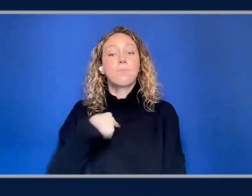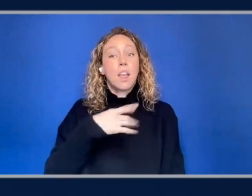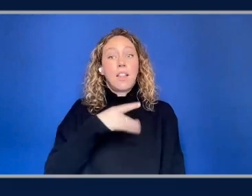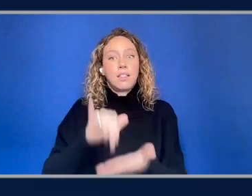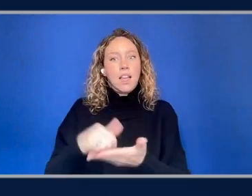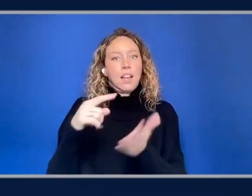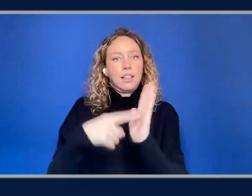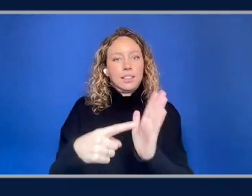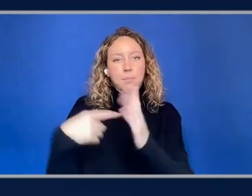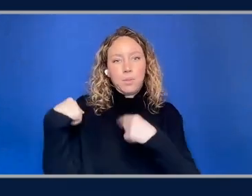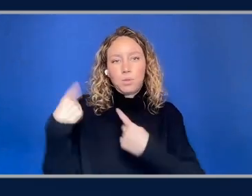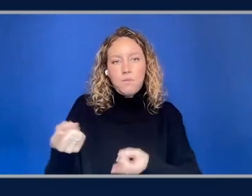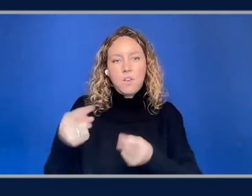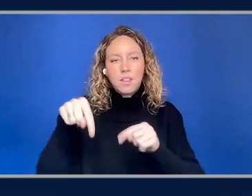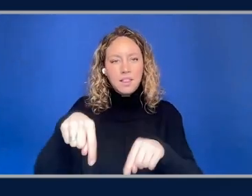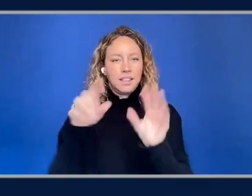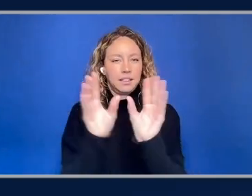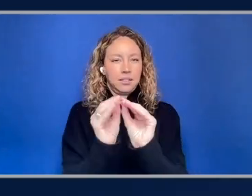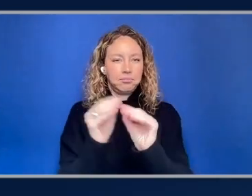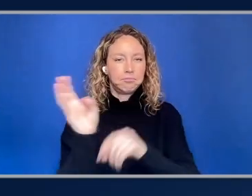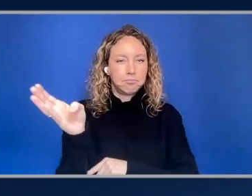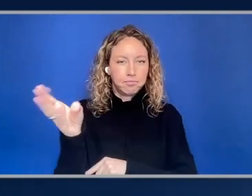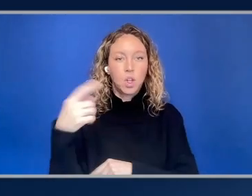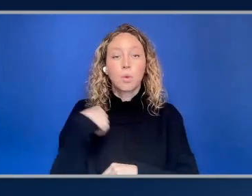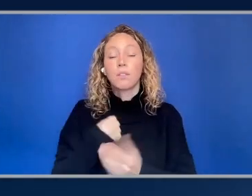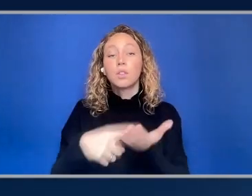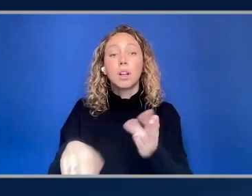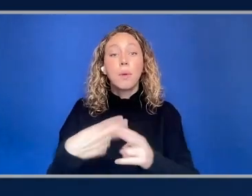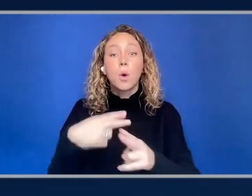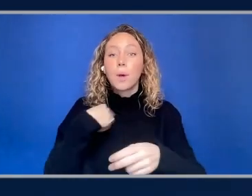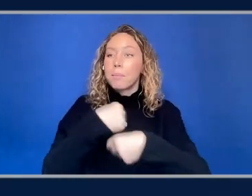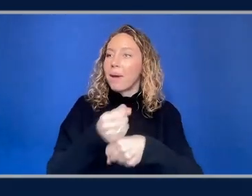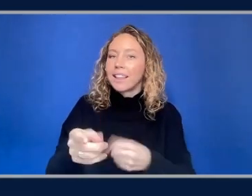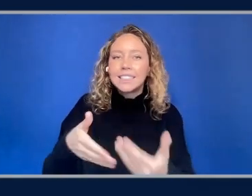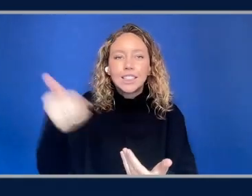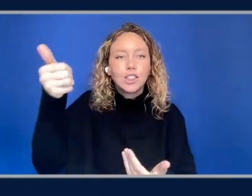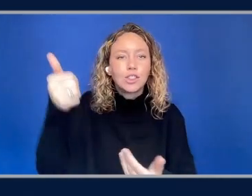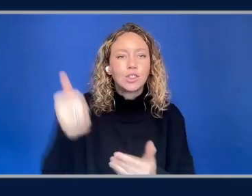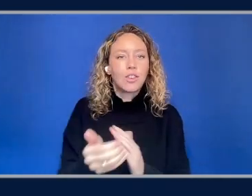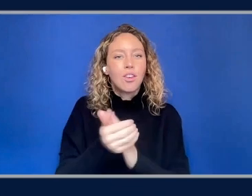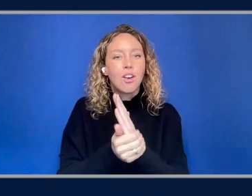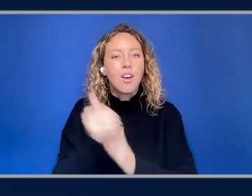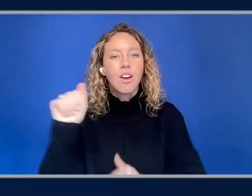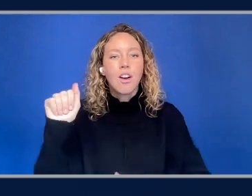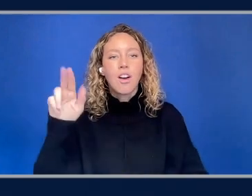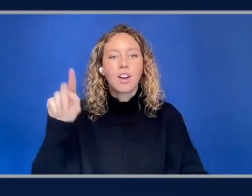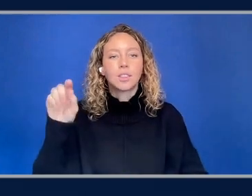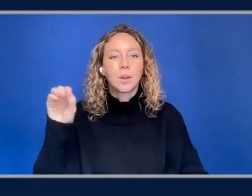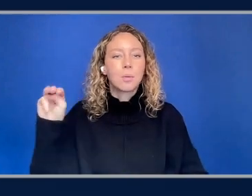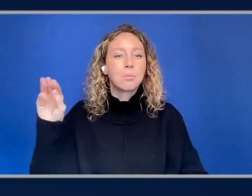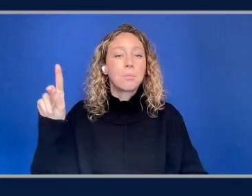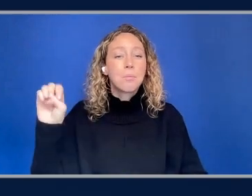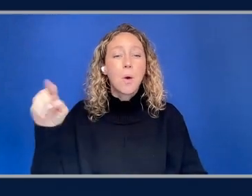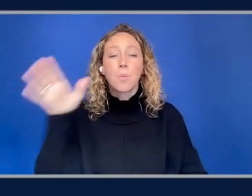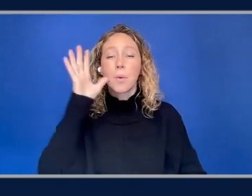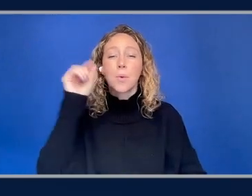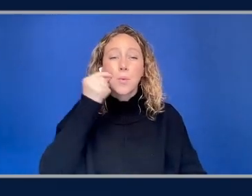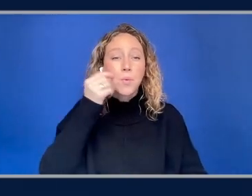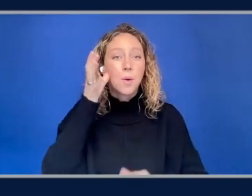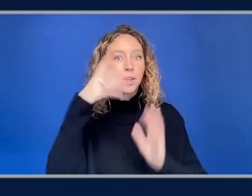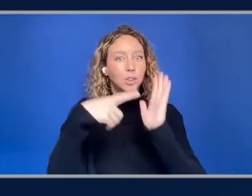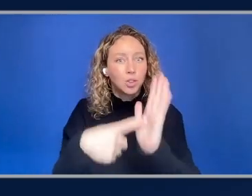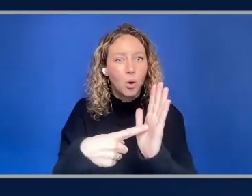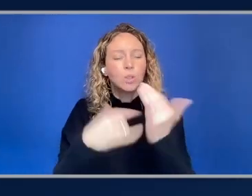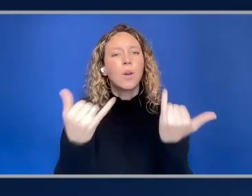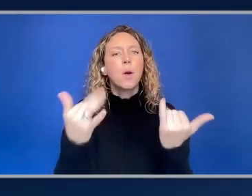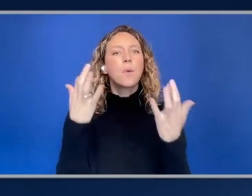in our session, we've, we've just talked about, we make things easier and auto mode is going to be really cool. And then let's demo it. So yeah, let's see